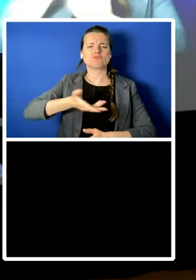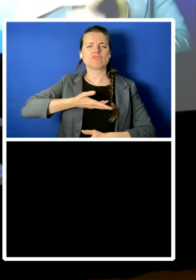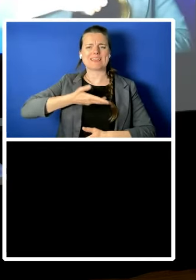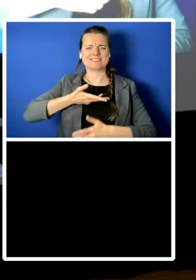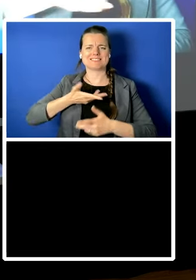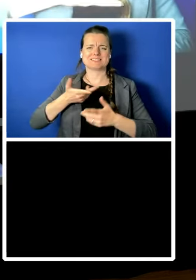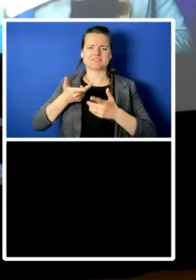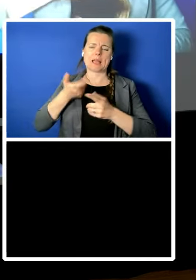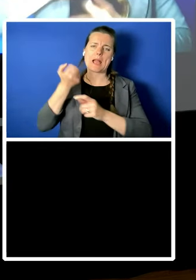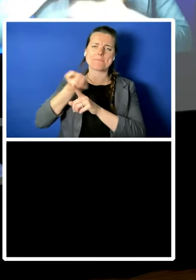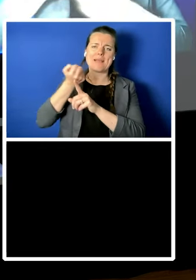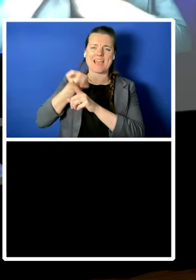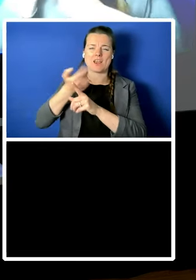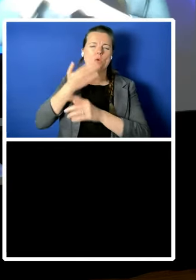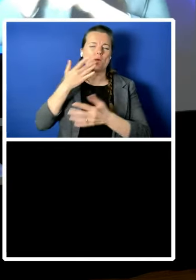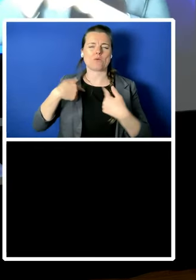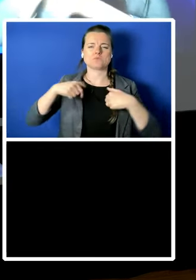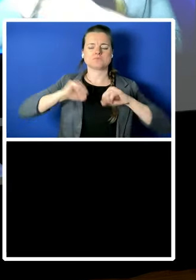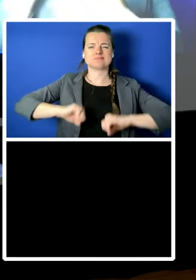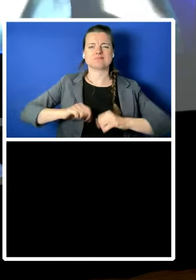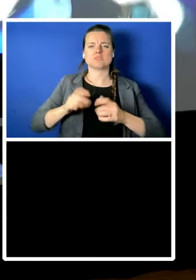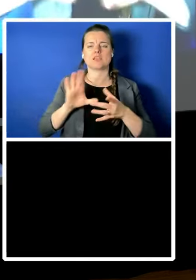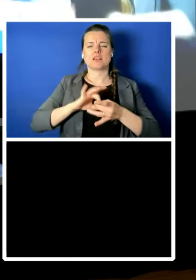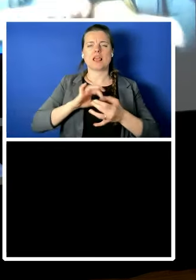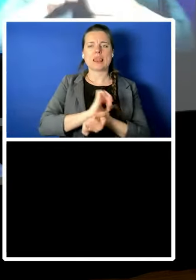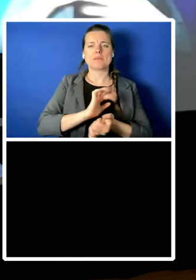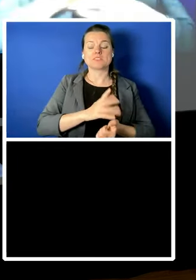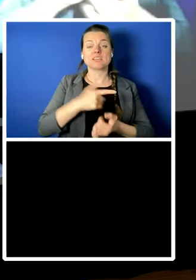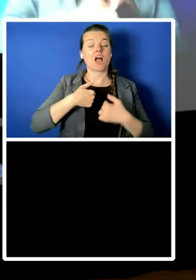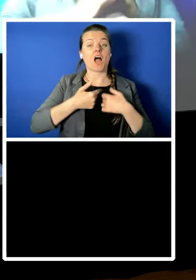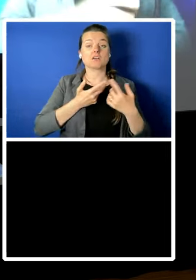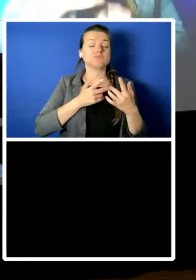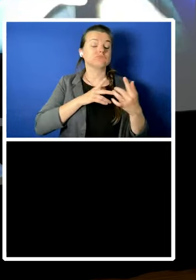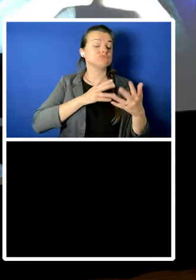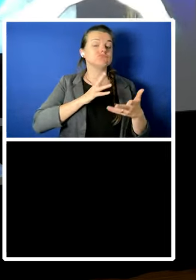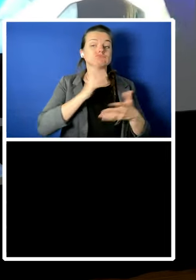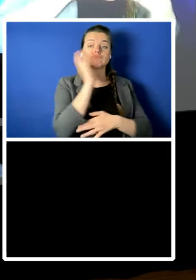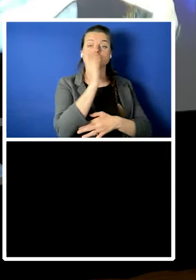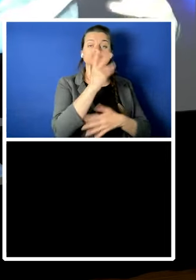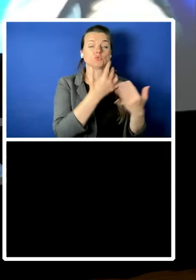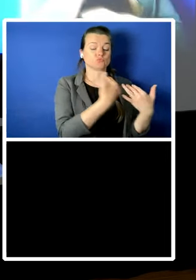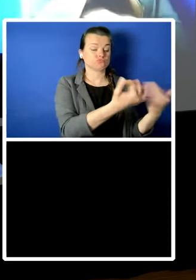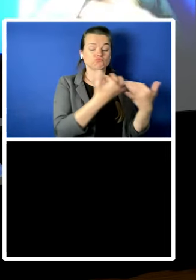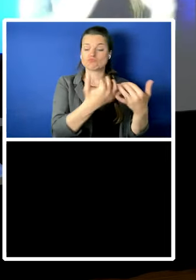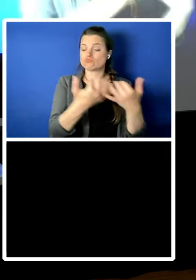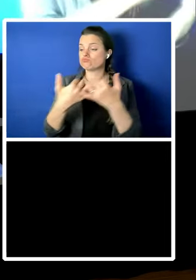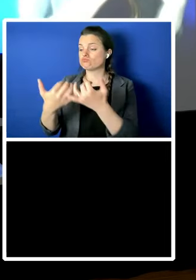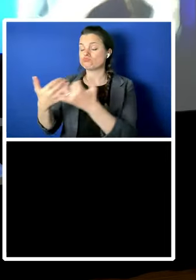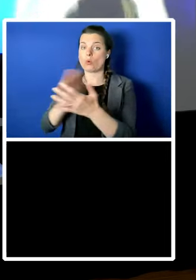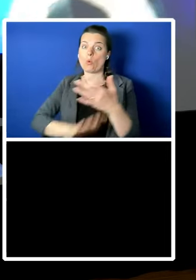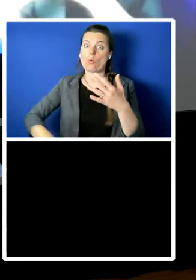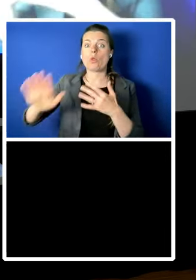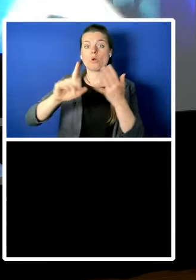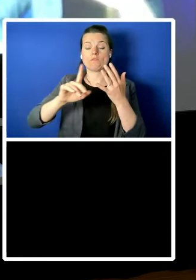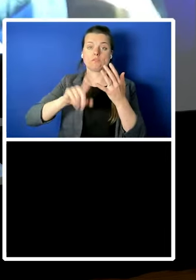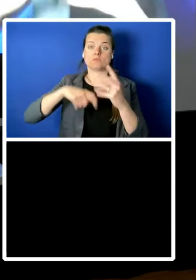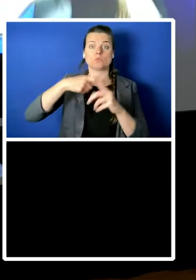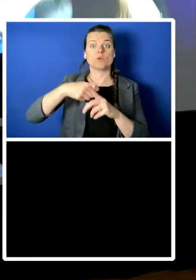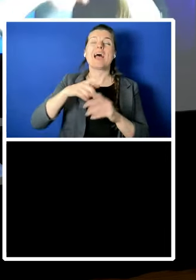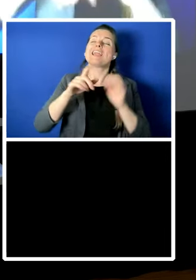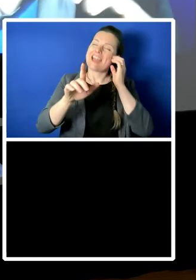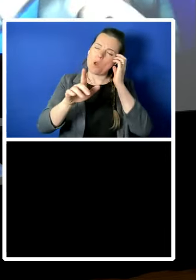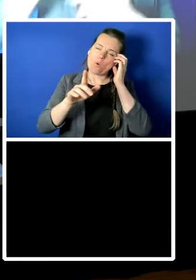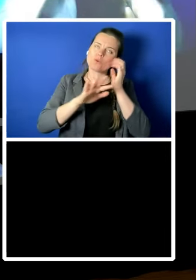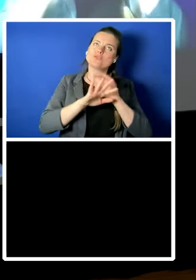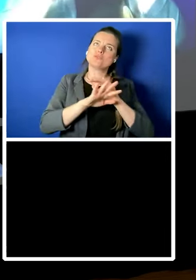to many many different audiences up and down the country about human rights like non-legal audiences and